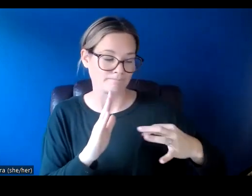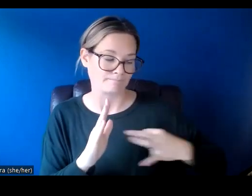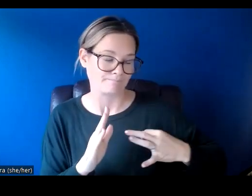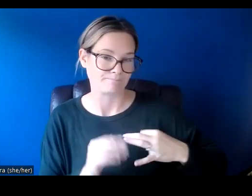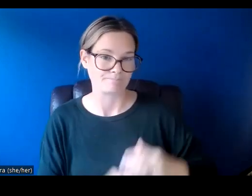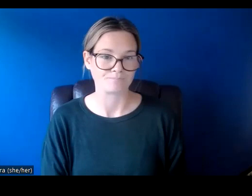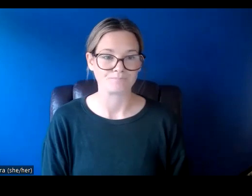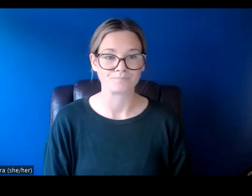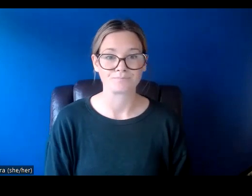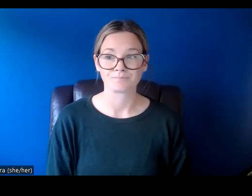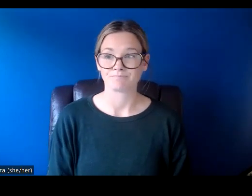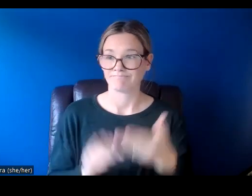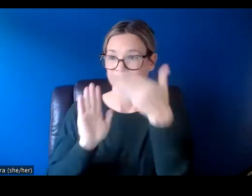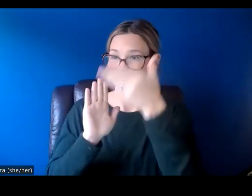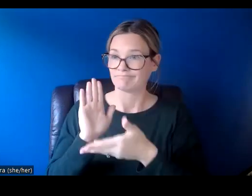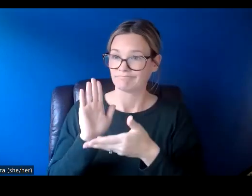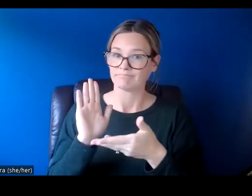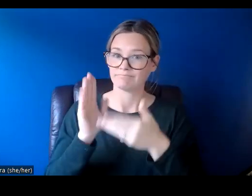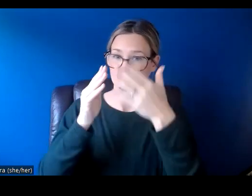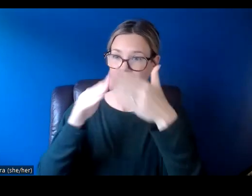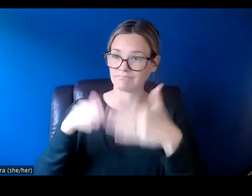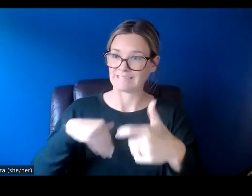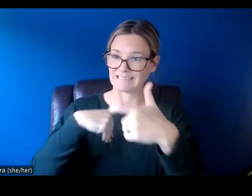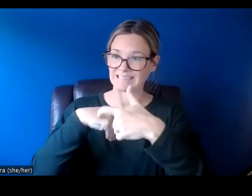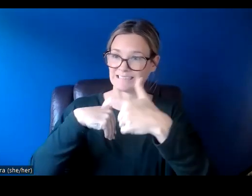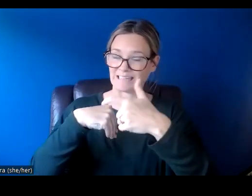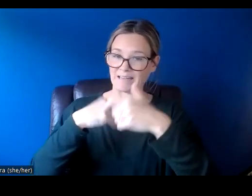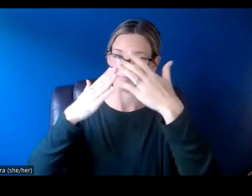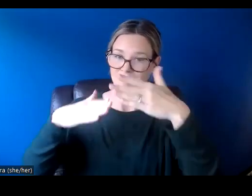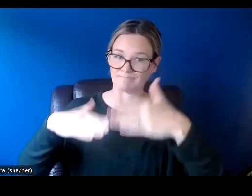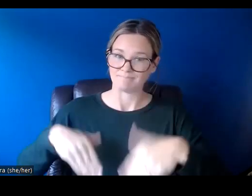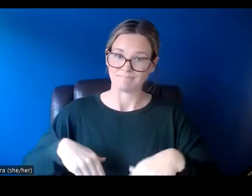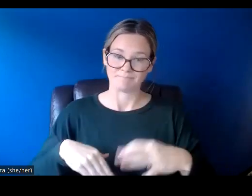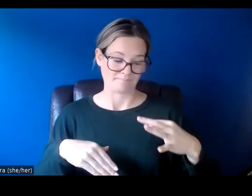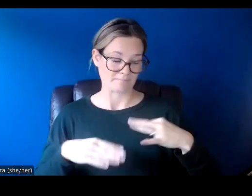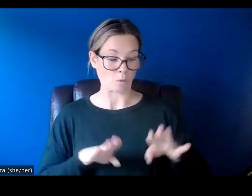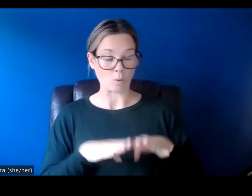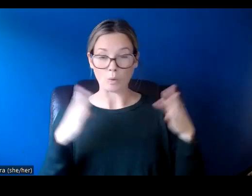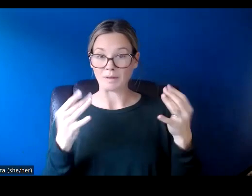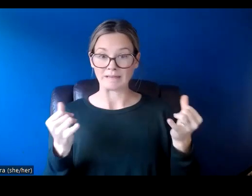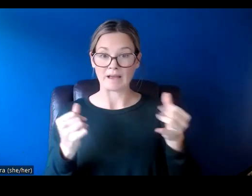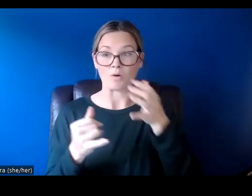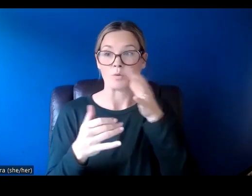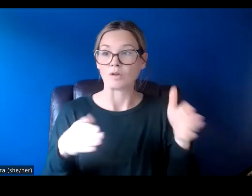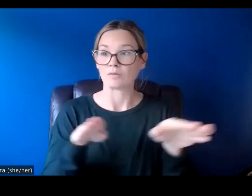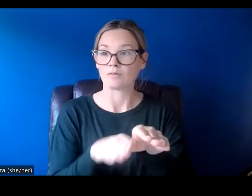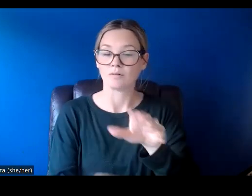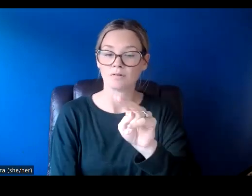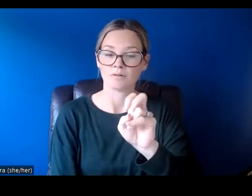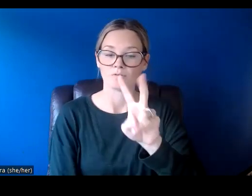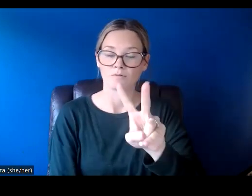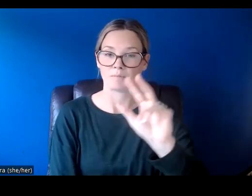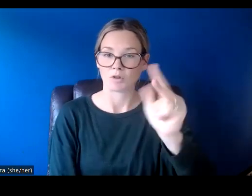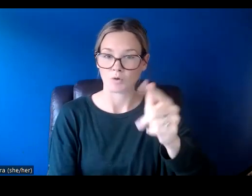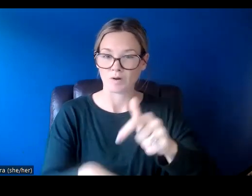Okay, here's a little breakdown of our timeline. Applications are open and they will close on November 3rd at